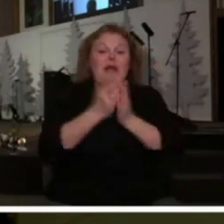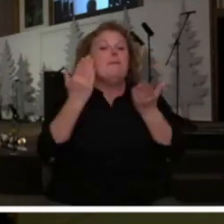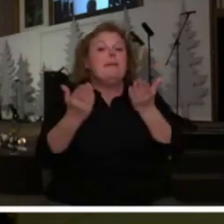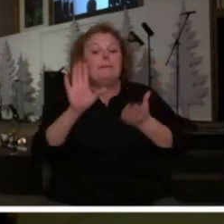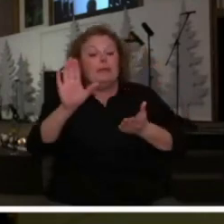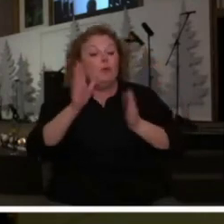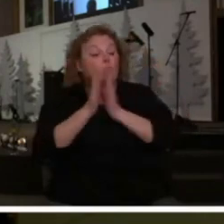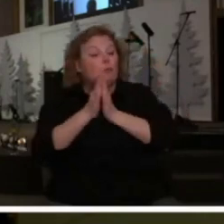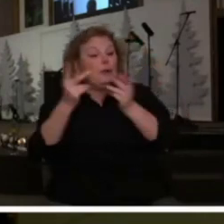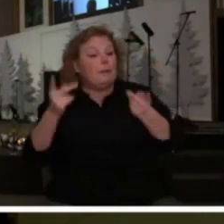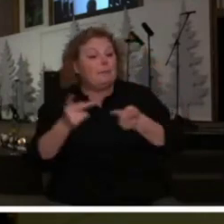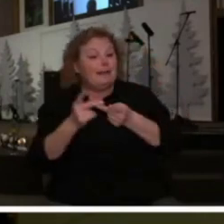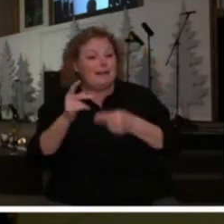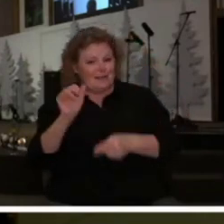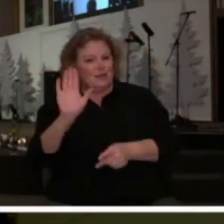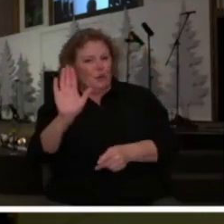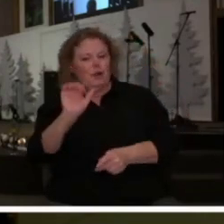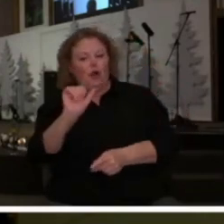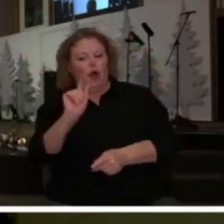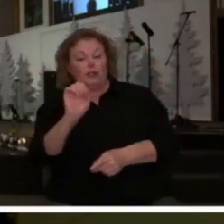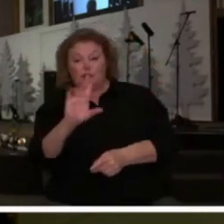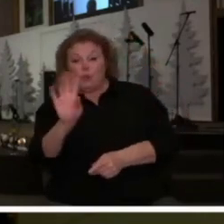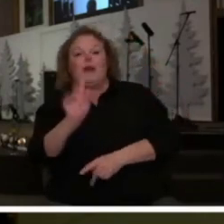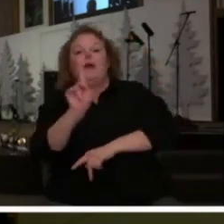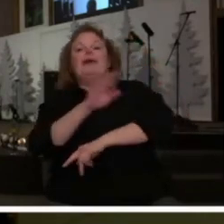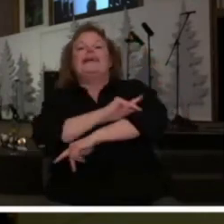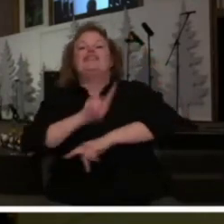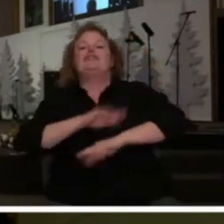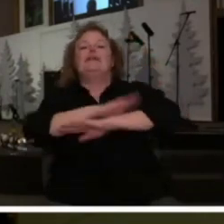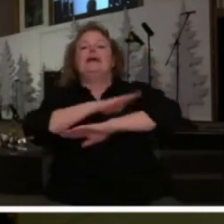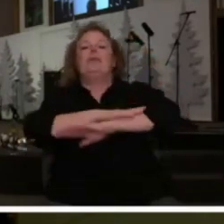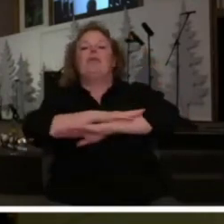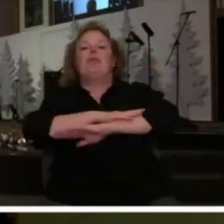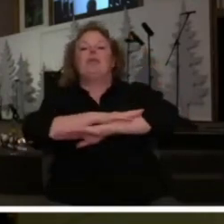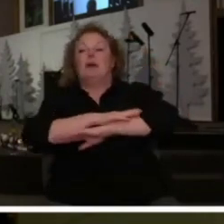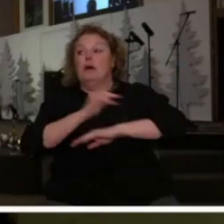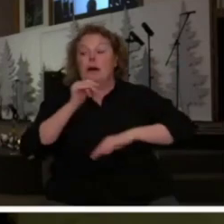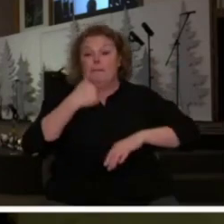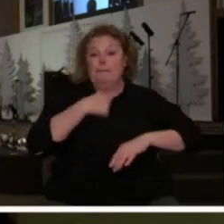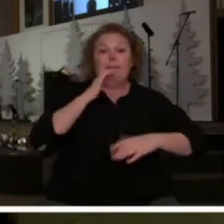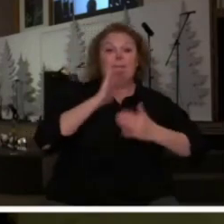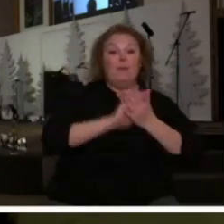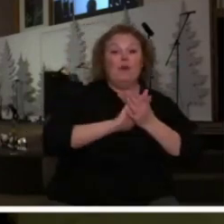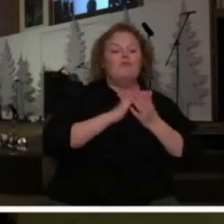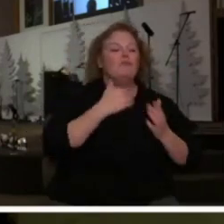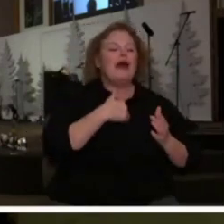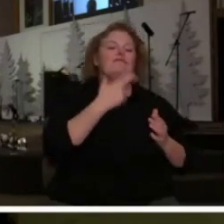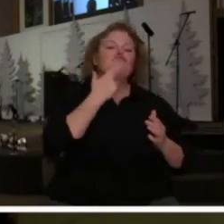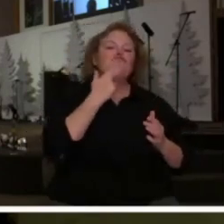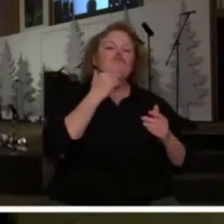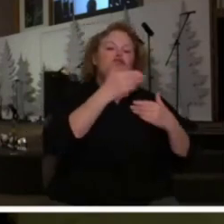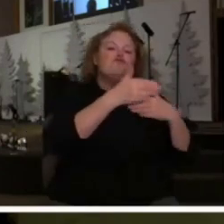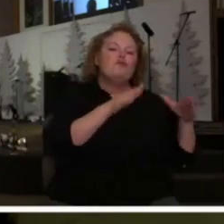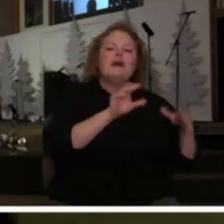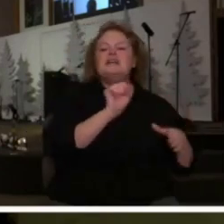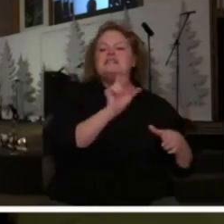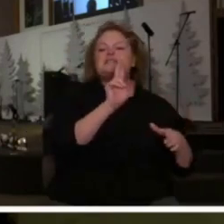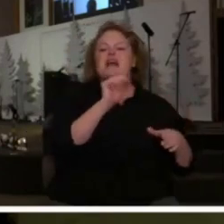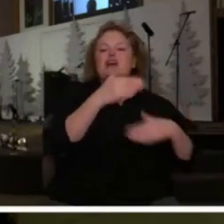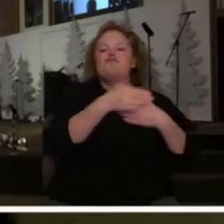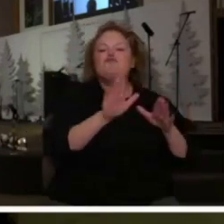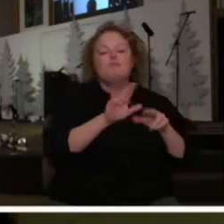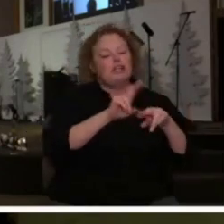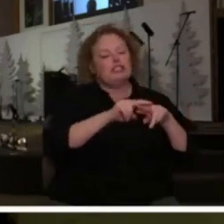kitchen table. It may be a place in your house. For Cindy and I, we have a sunroom with a couple of chairs that when we gather there, that